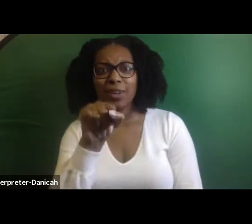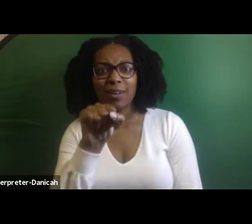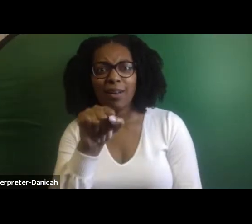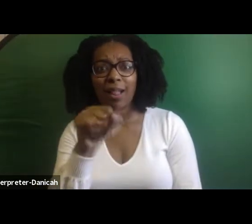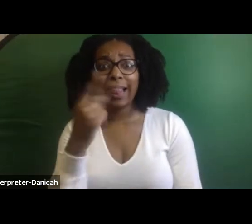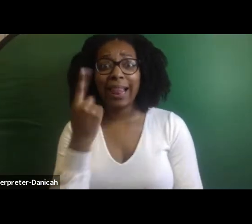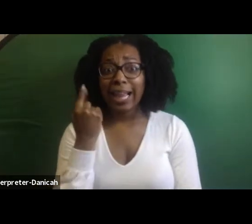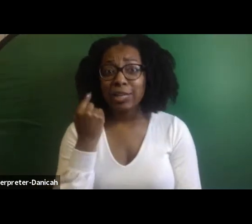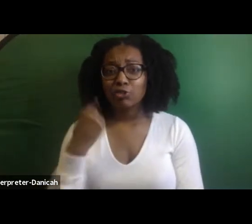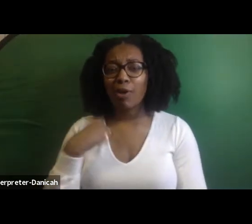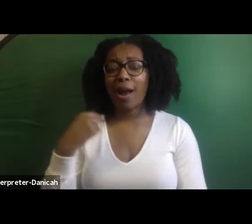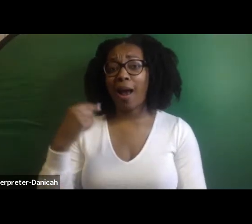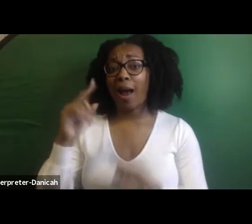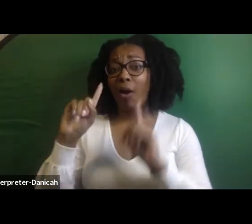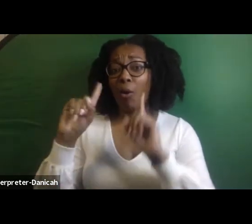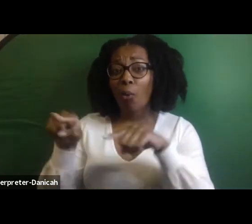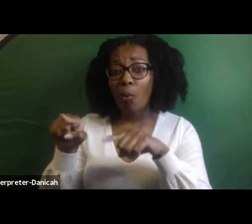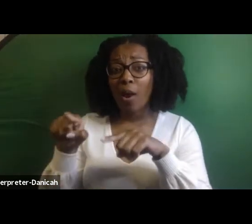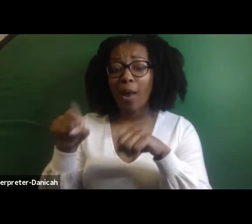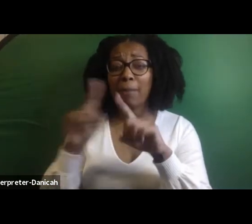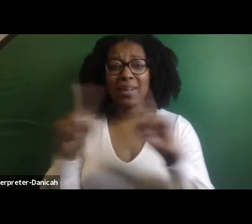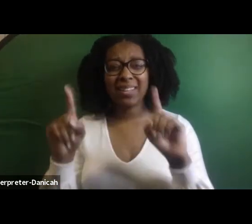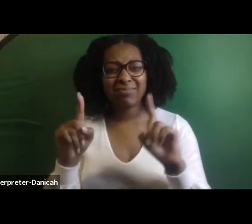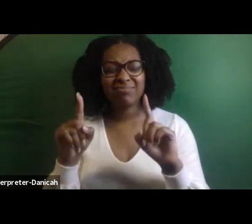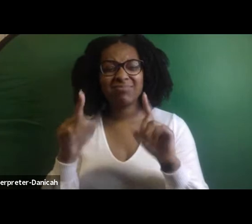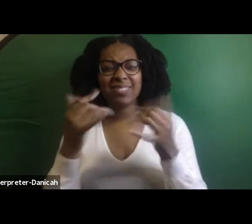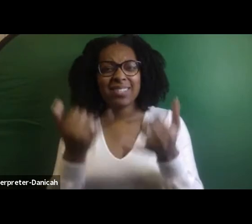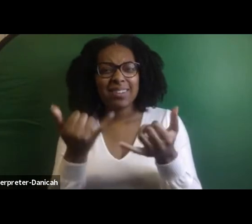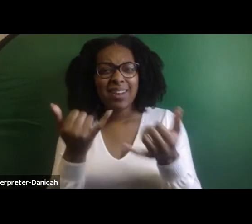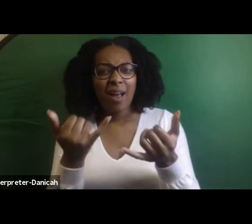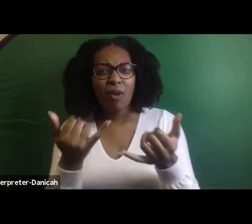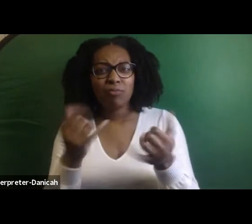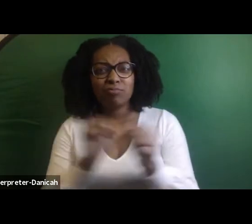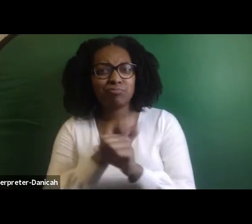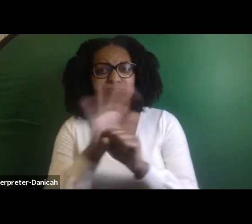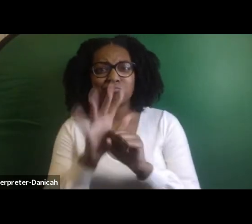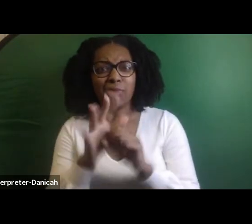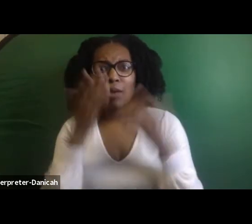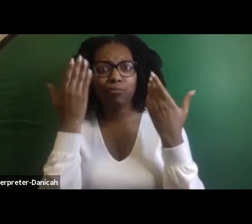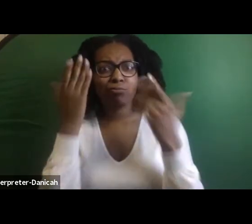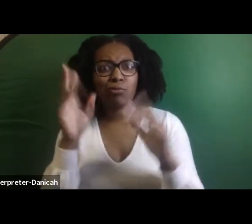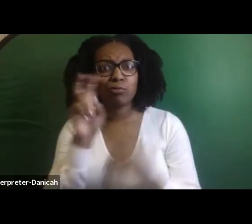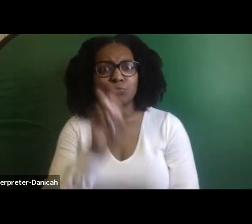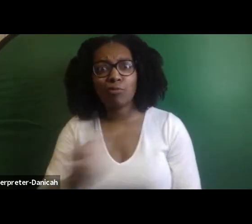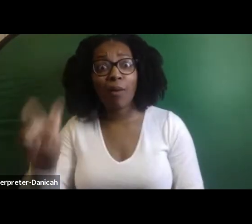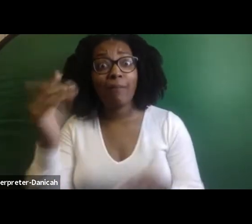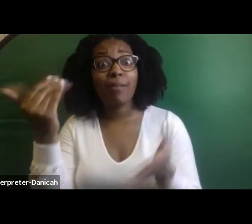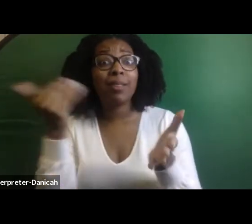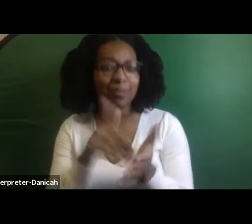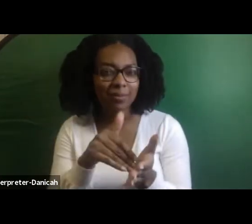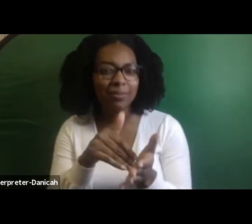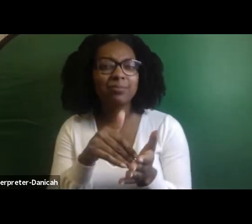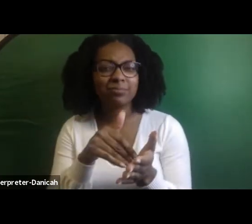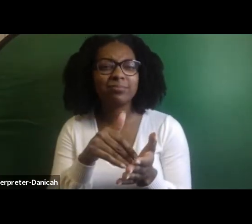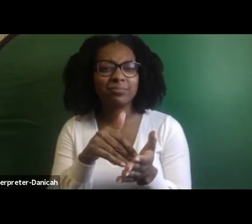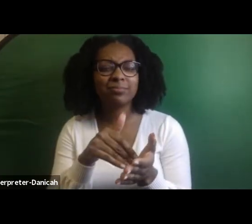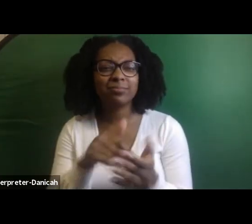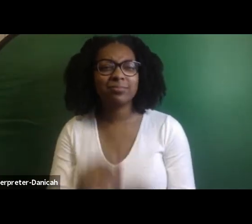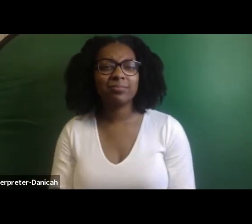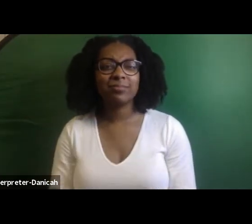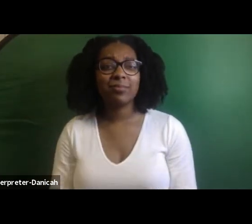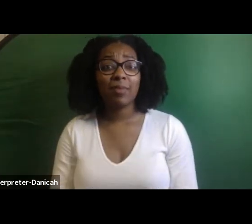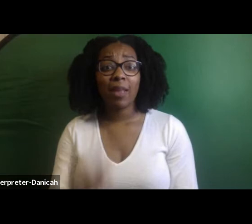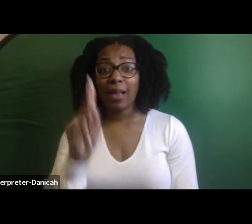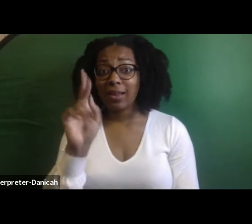current time, gosh, who knows when? Yeah. Who knows when? But yeah, and I would love to go back to Kenya